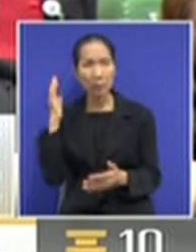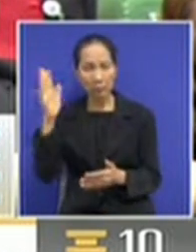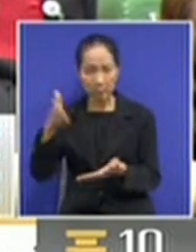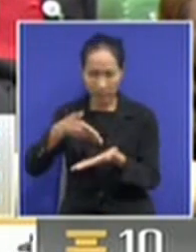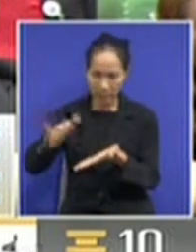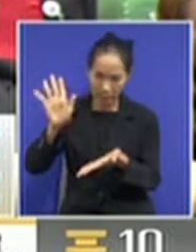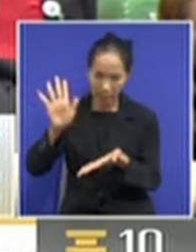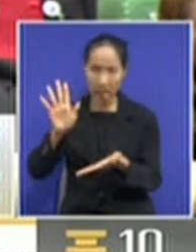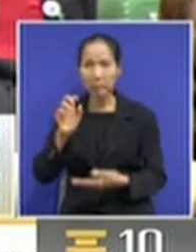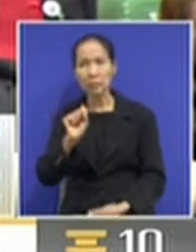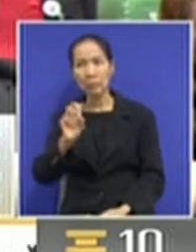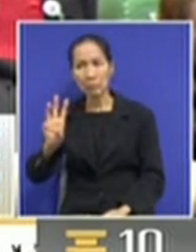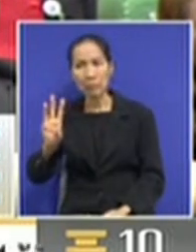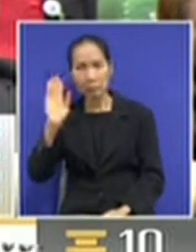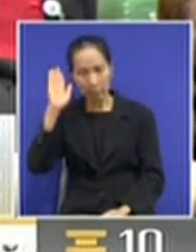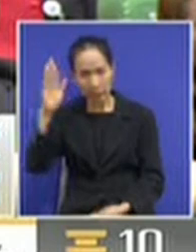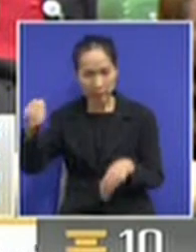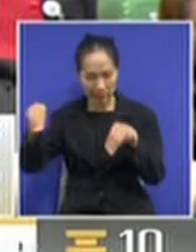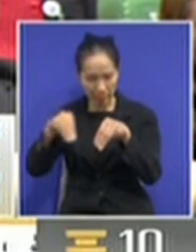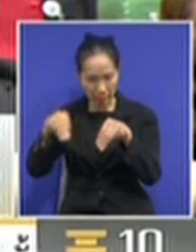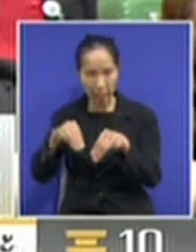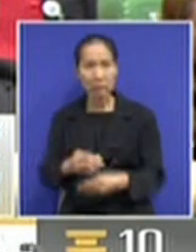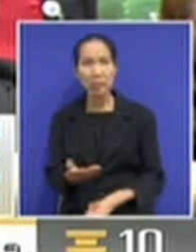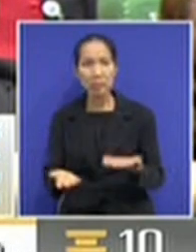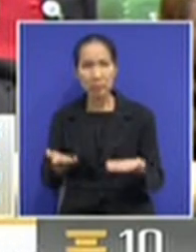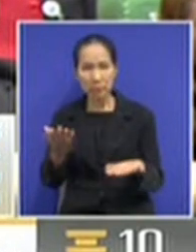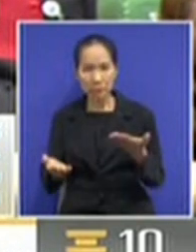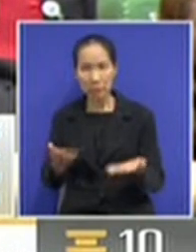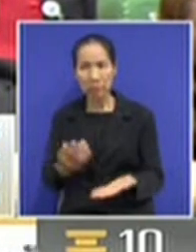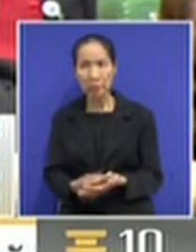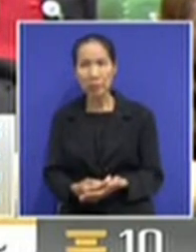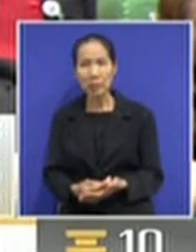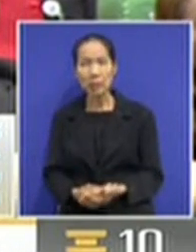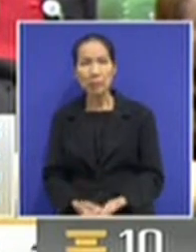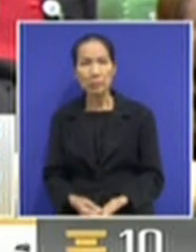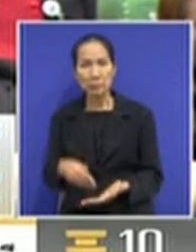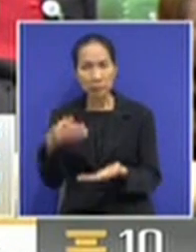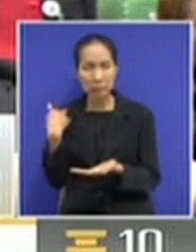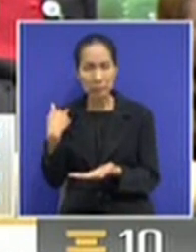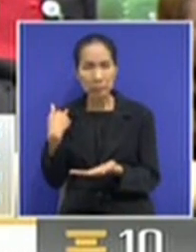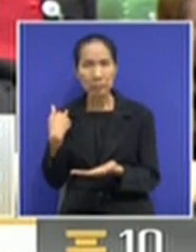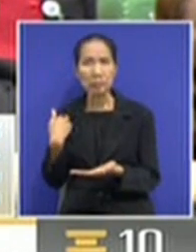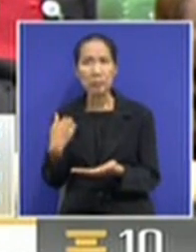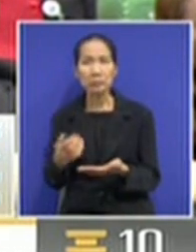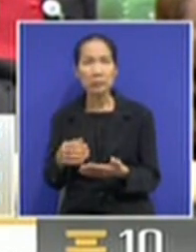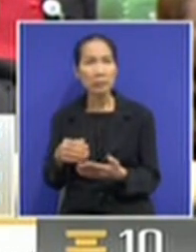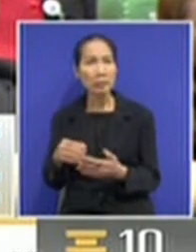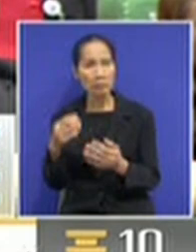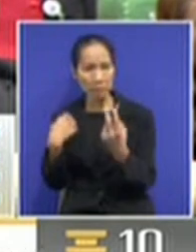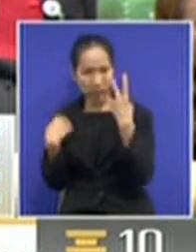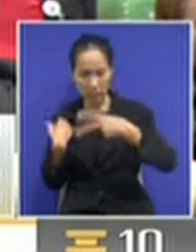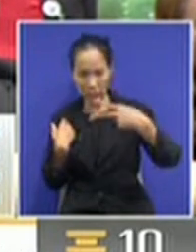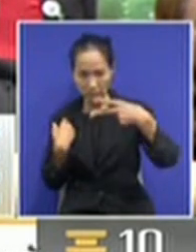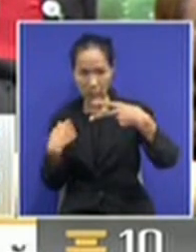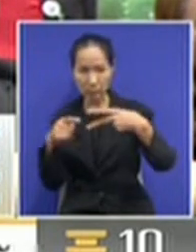254 votes. Yes. I think the last link, course, was the Democratic Party, which put everything in place